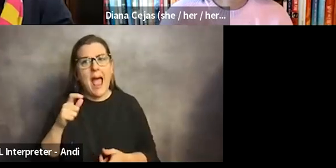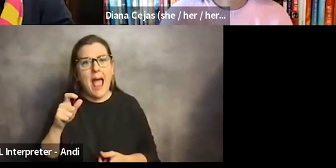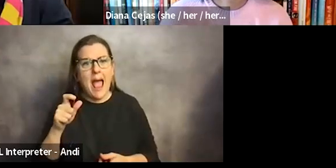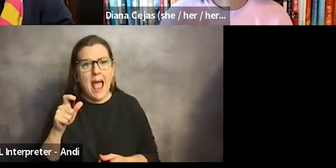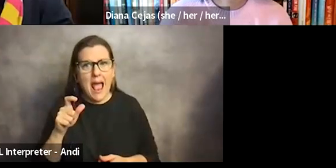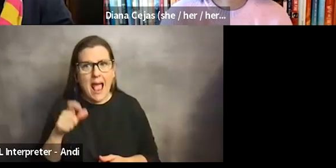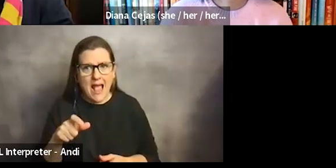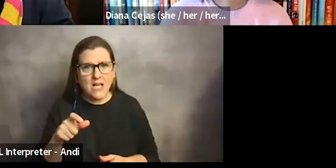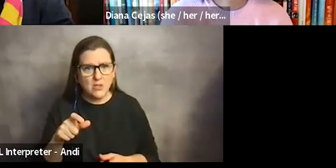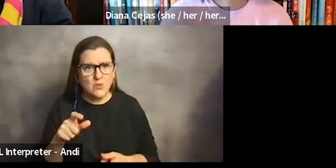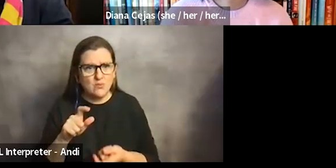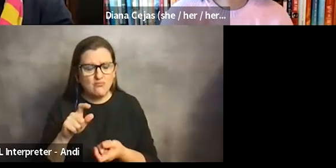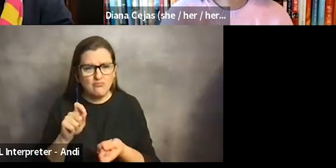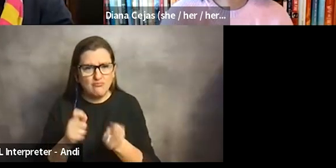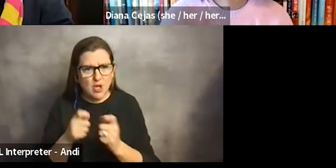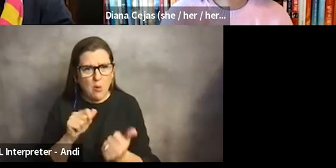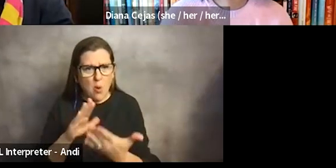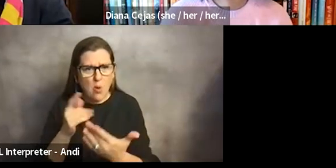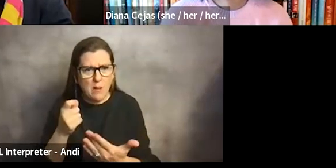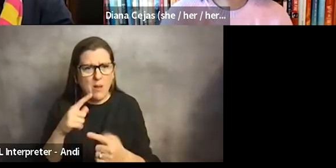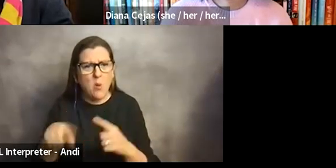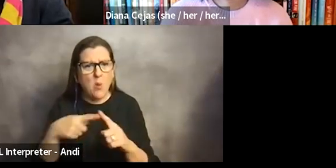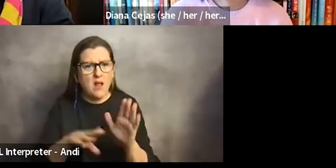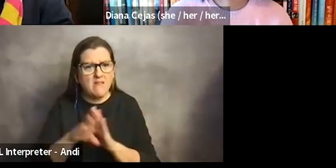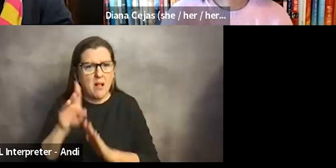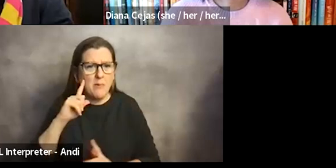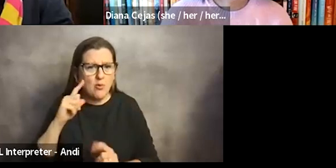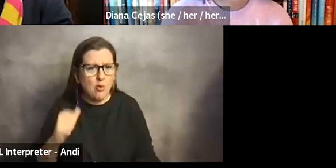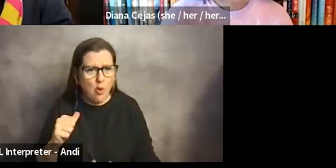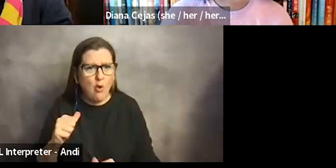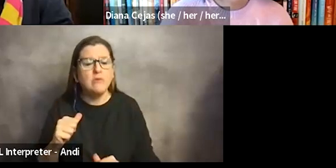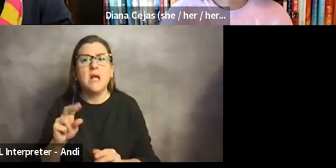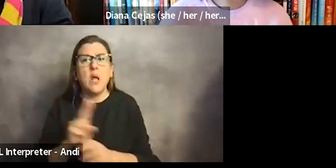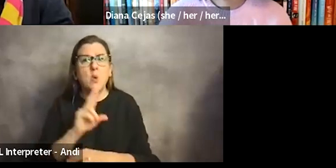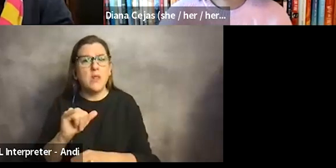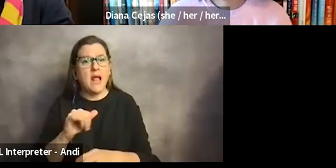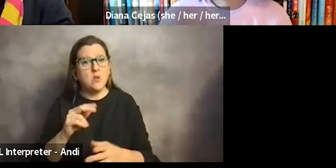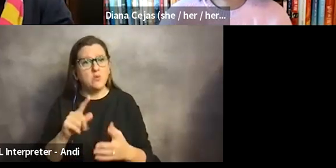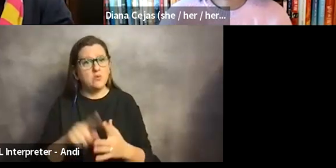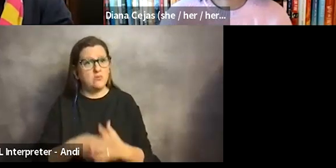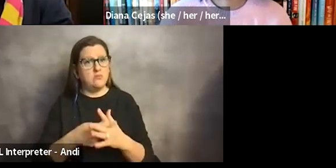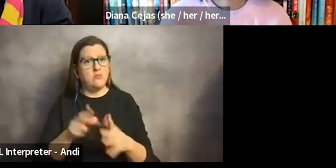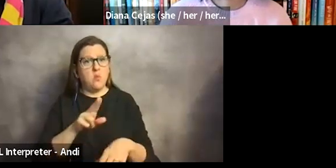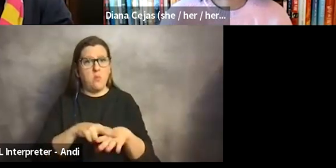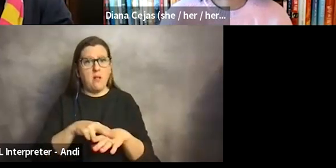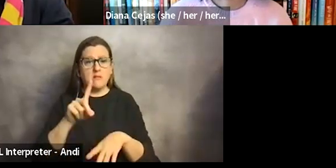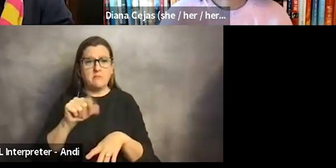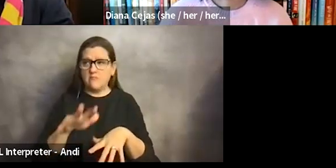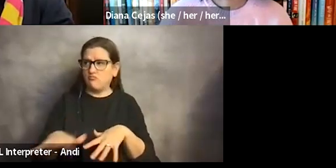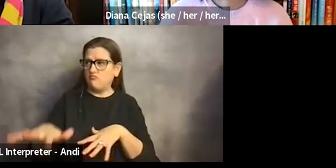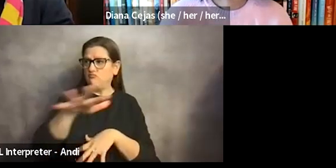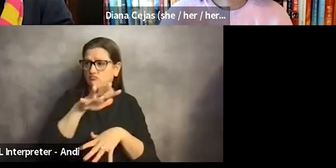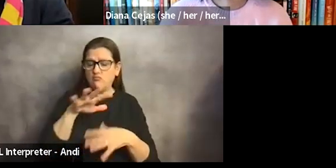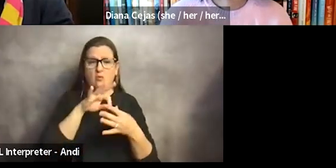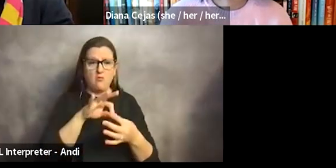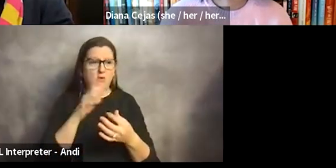you know, I developed my hearing loss and I started to use that to normalize disability in my environment, uh, amongst learners, amongst